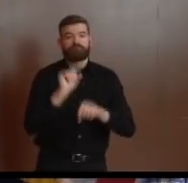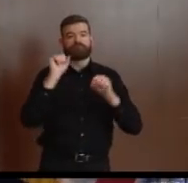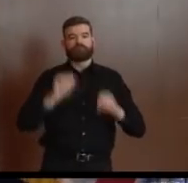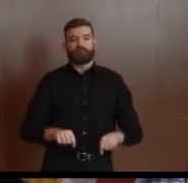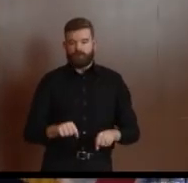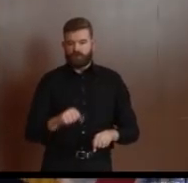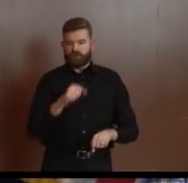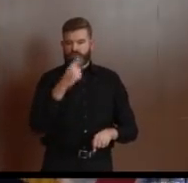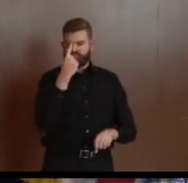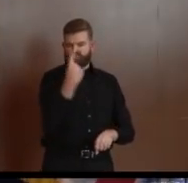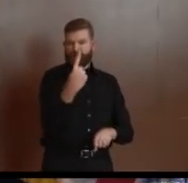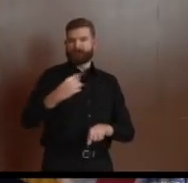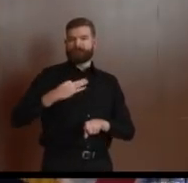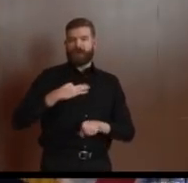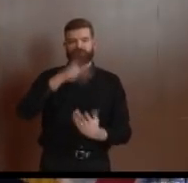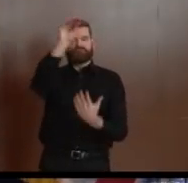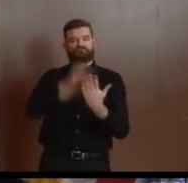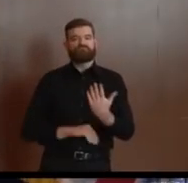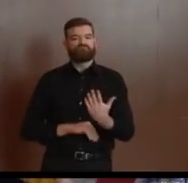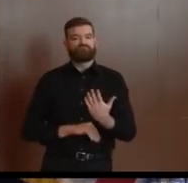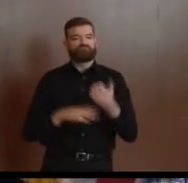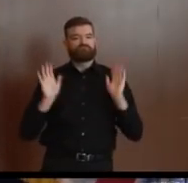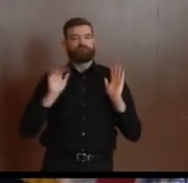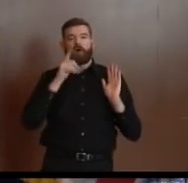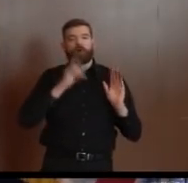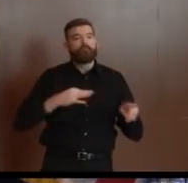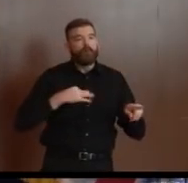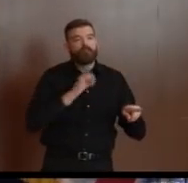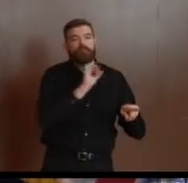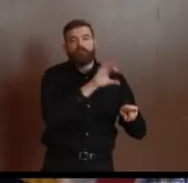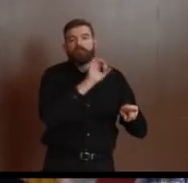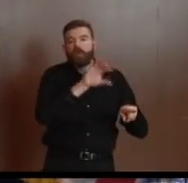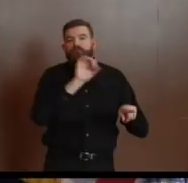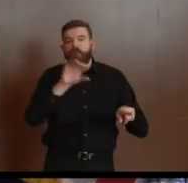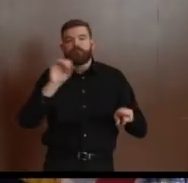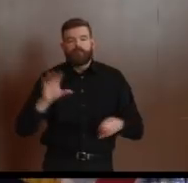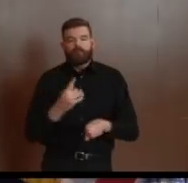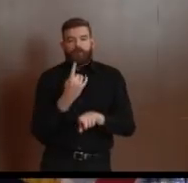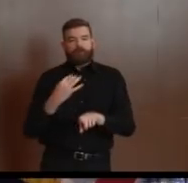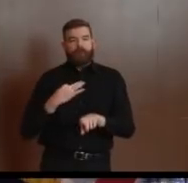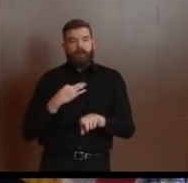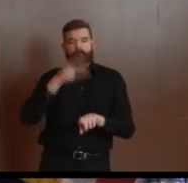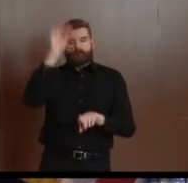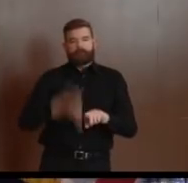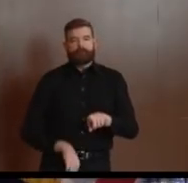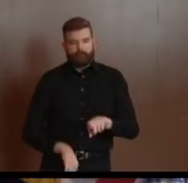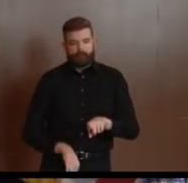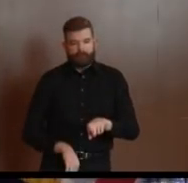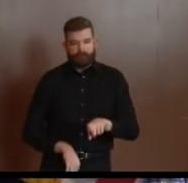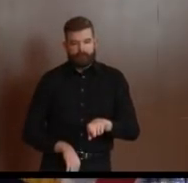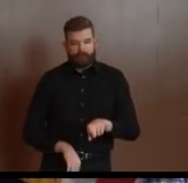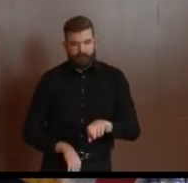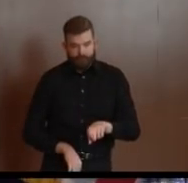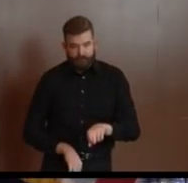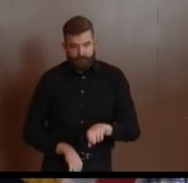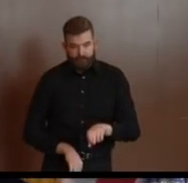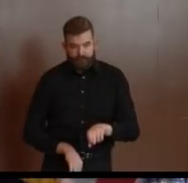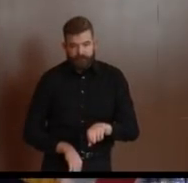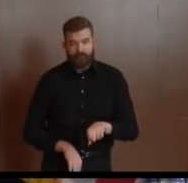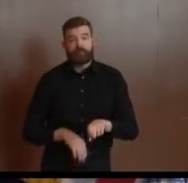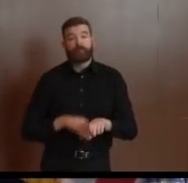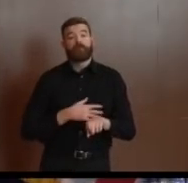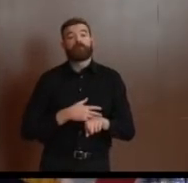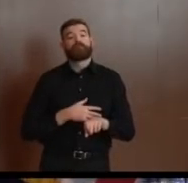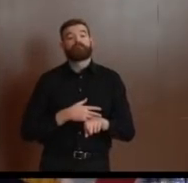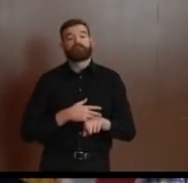site is live and available through a link on our information portal. Again, I want to repeat this. This is the sort of central repository,